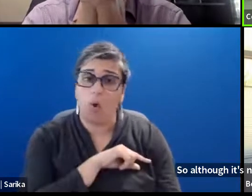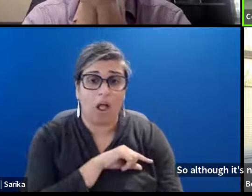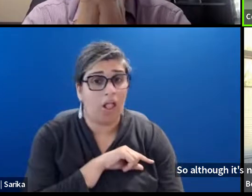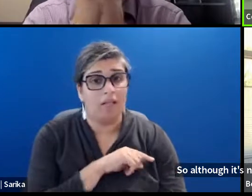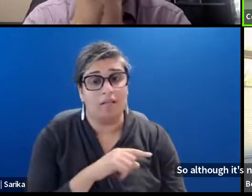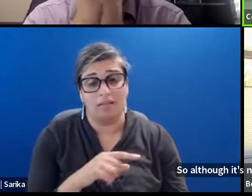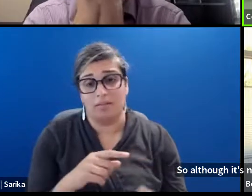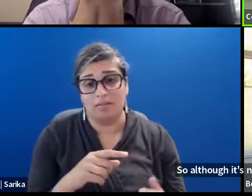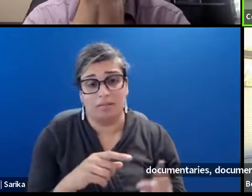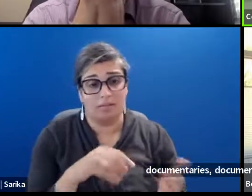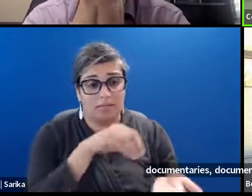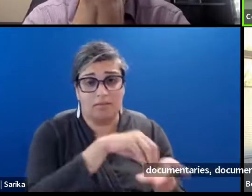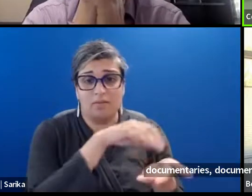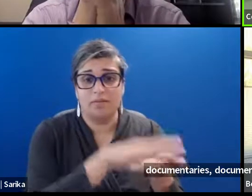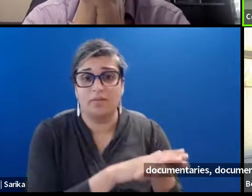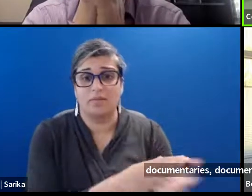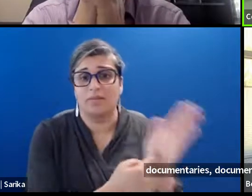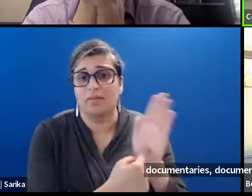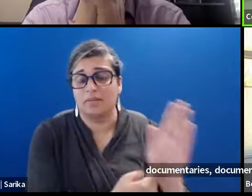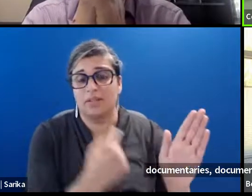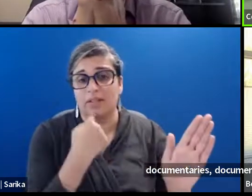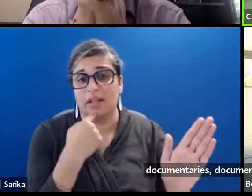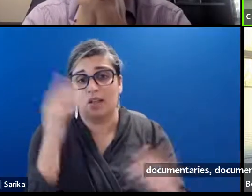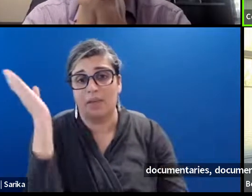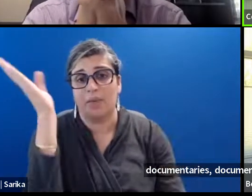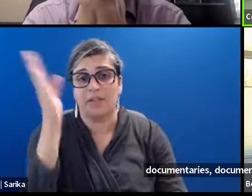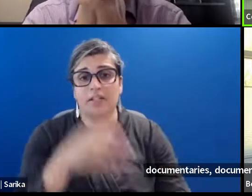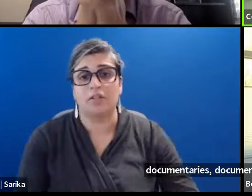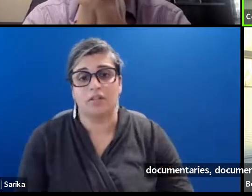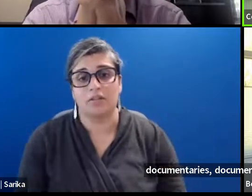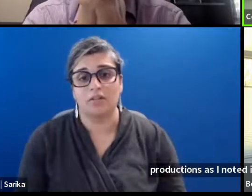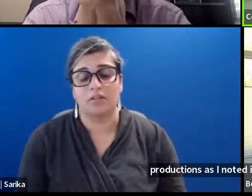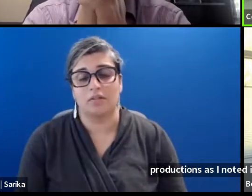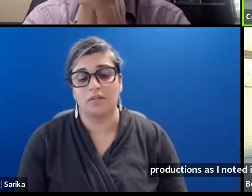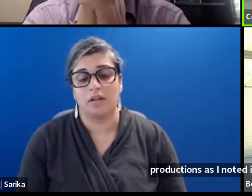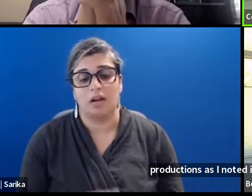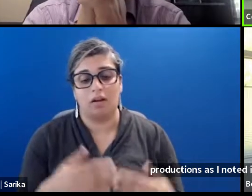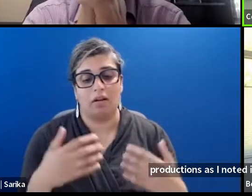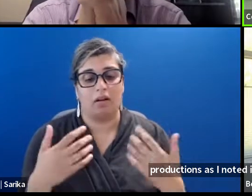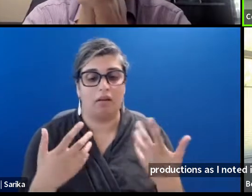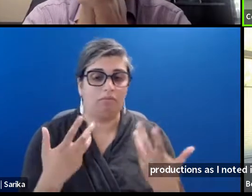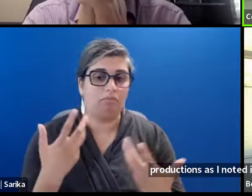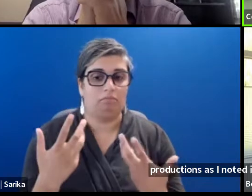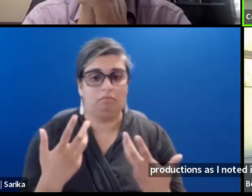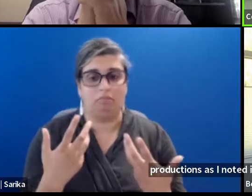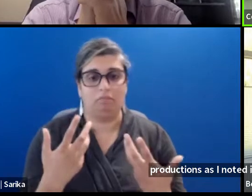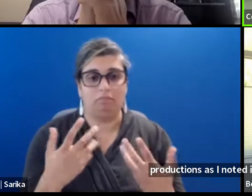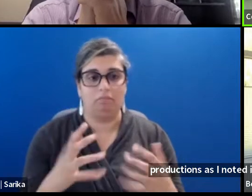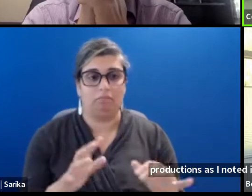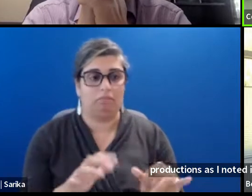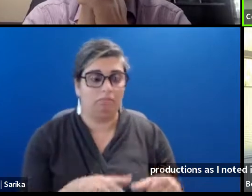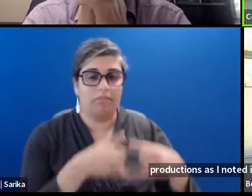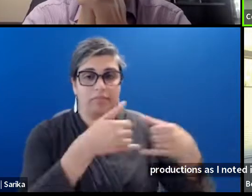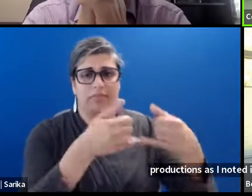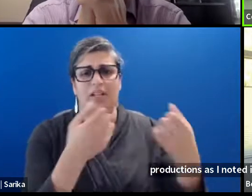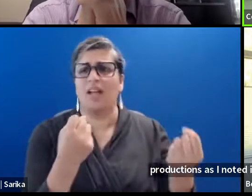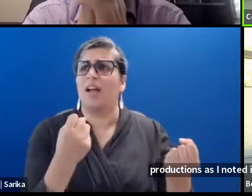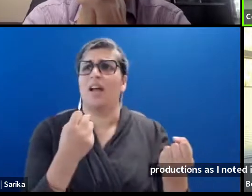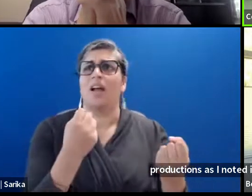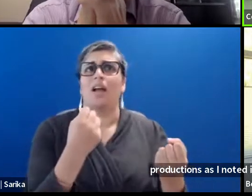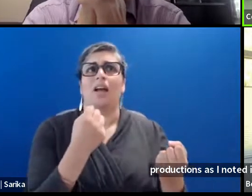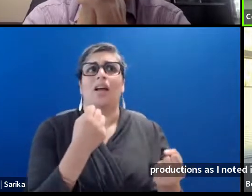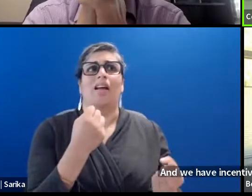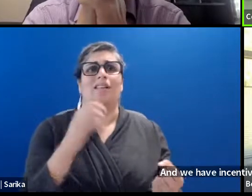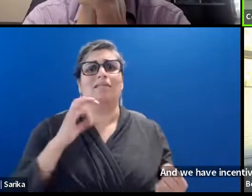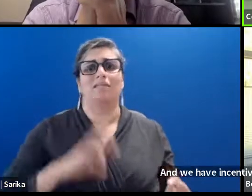As I noted in the. Uh. In the presentation. And we have. Uh. Incentivized a number of documentaries. Um.